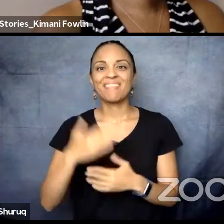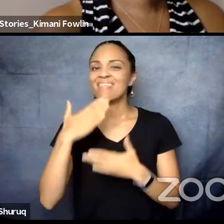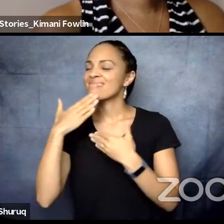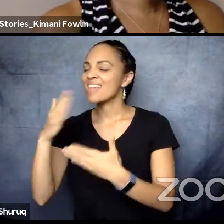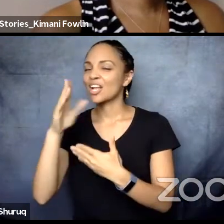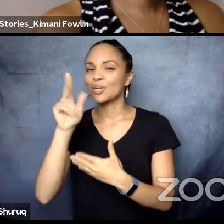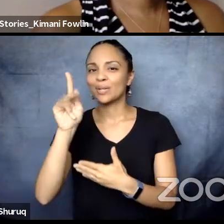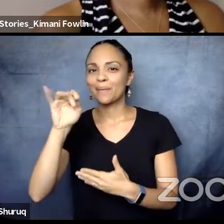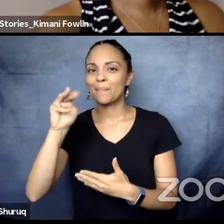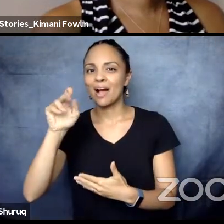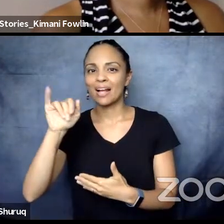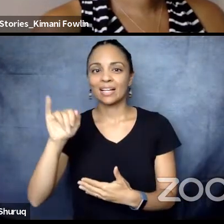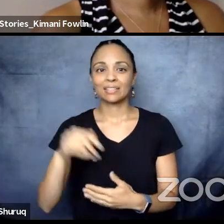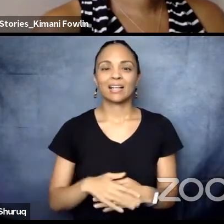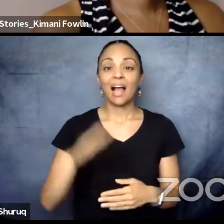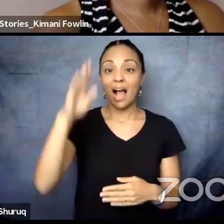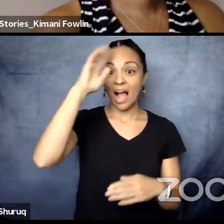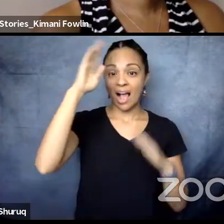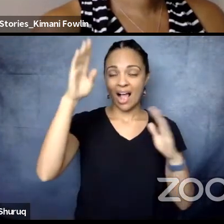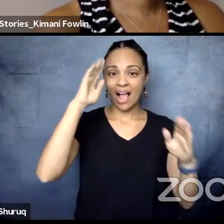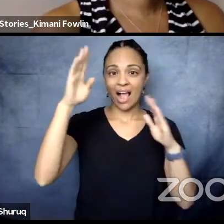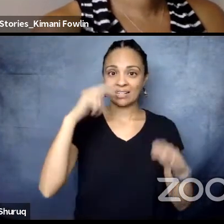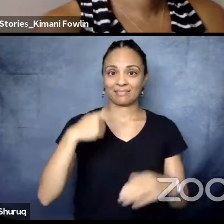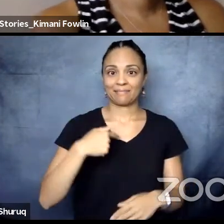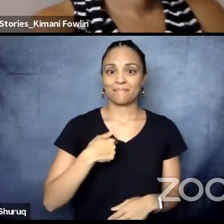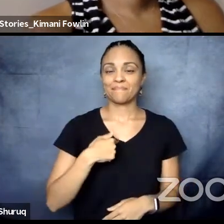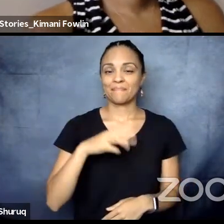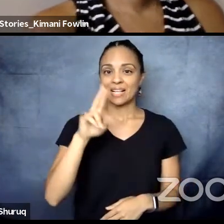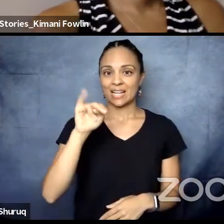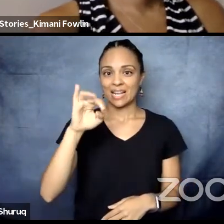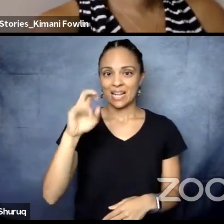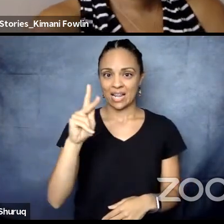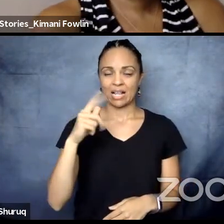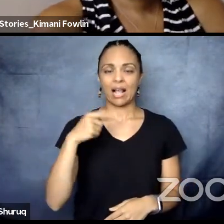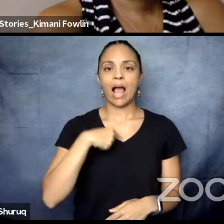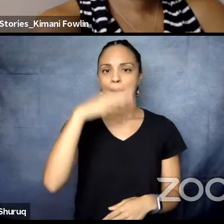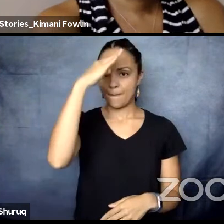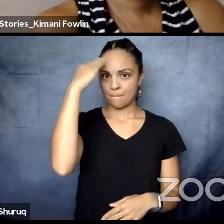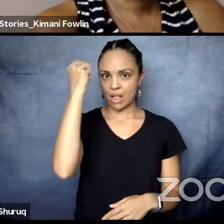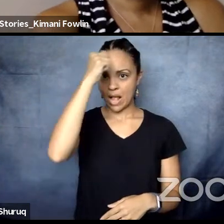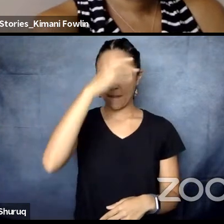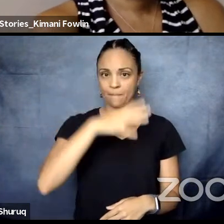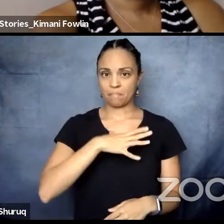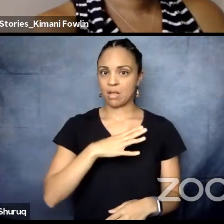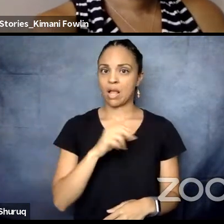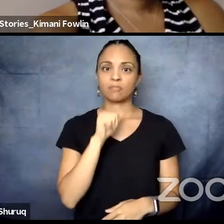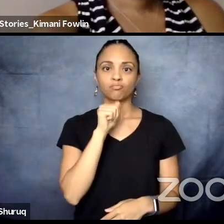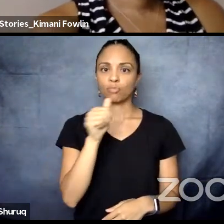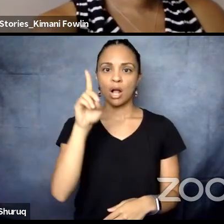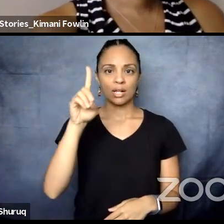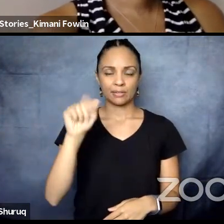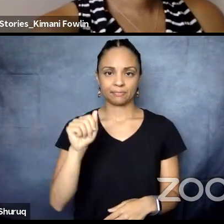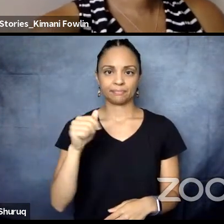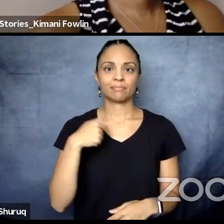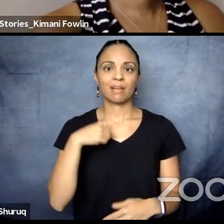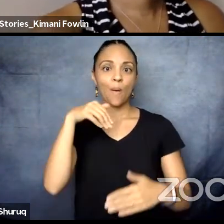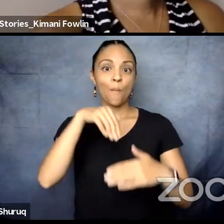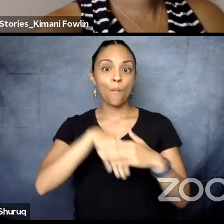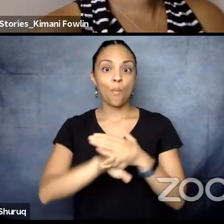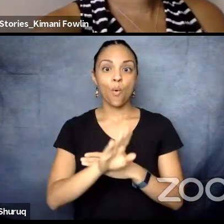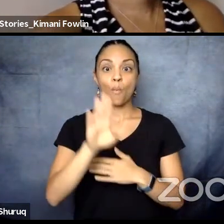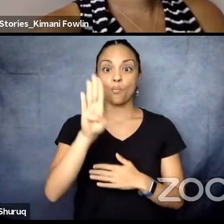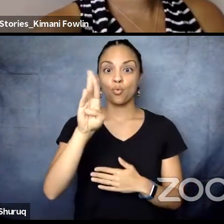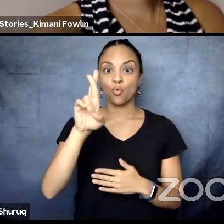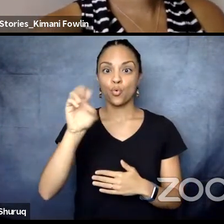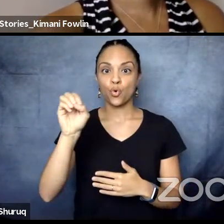Hall. I am Haitian-American. I'm a Black, non-disabled man. I was born in Brooklyn to Sheila and Curtains Hall. My family,